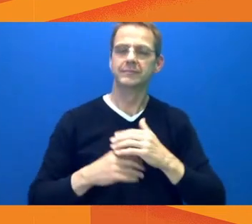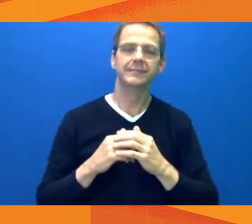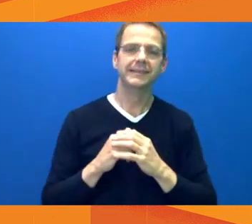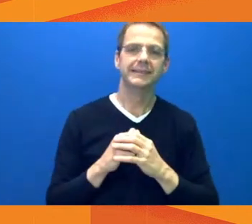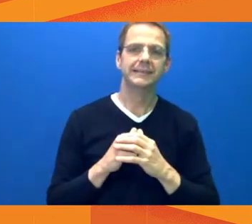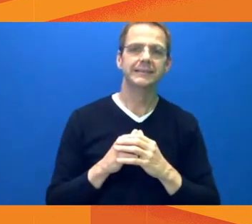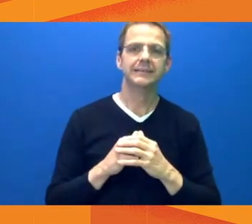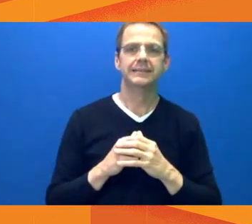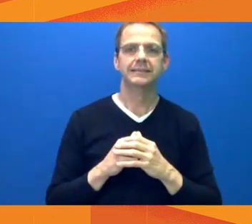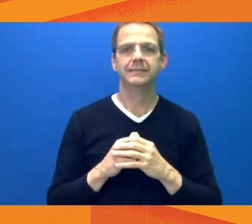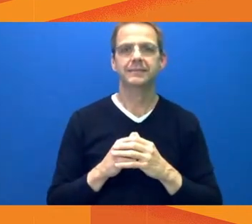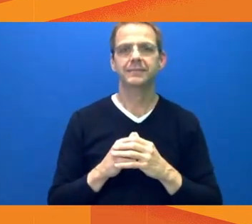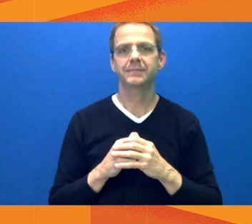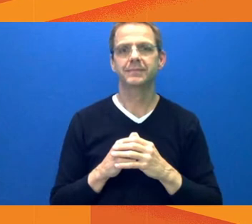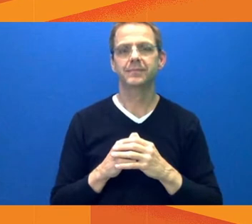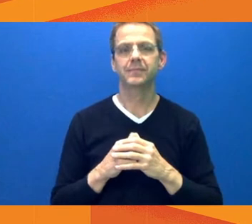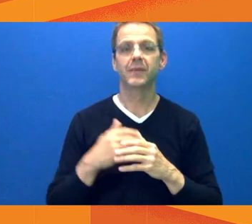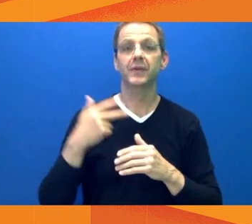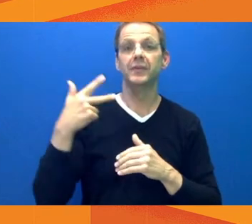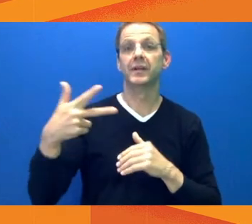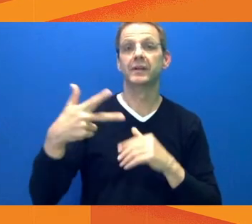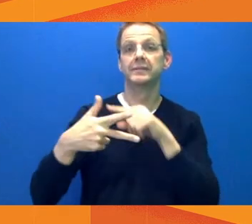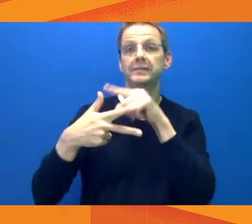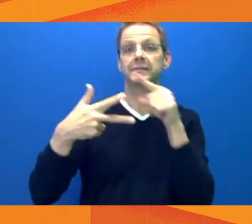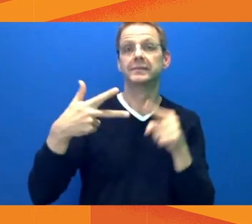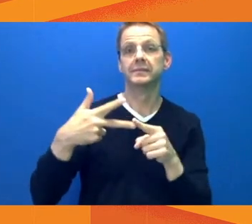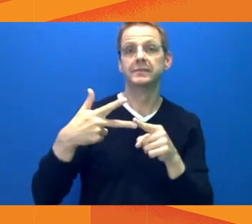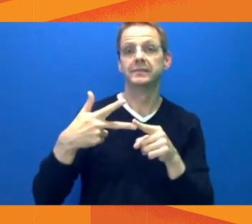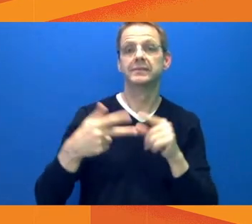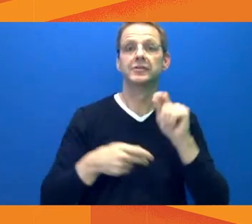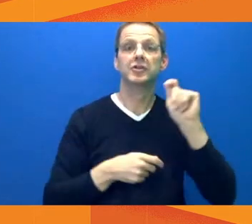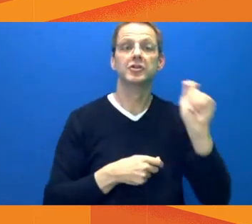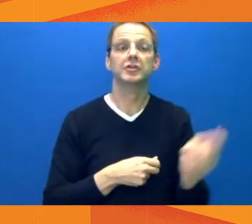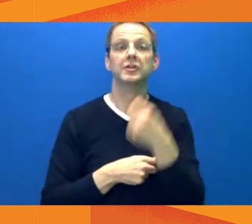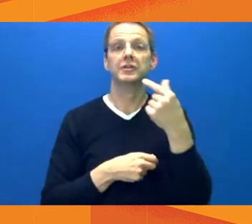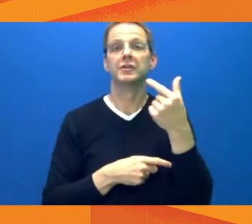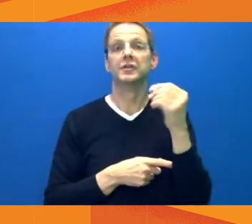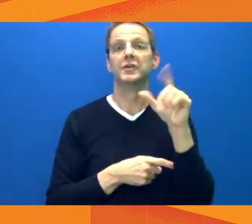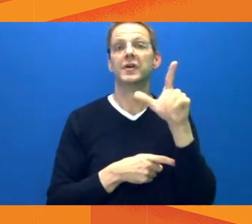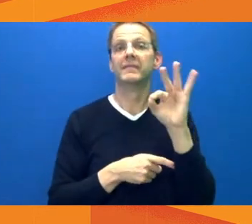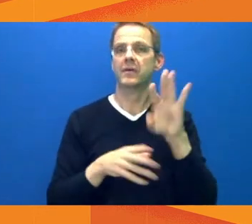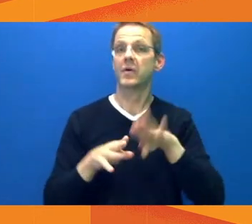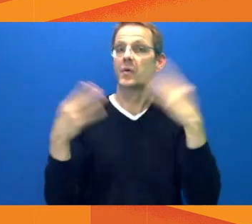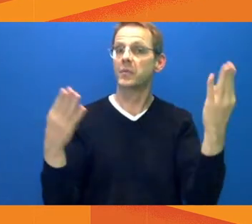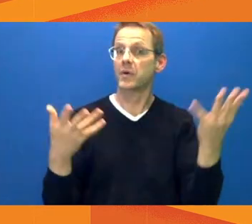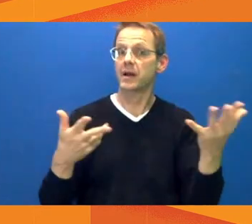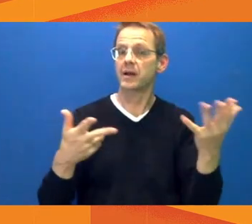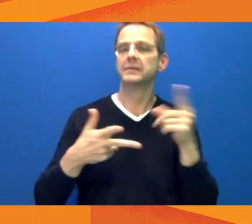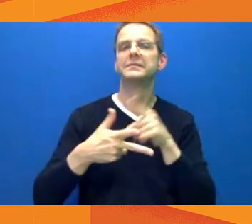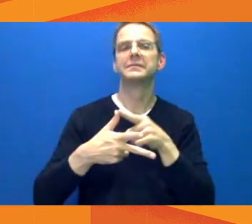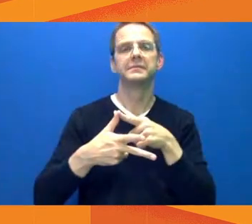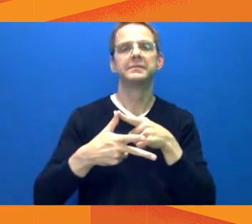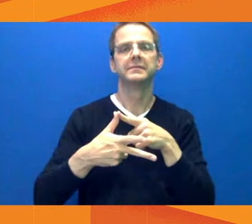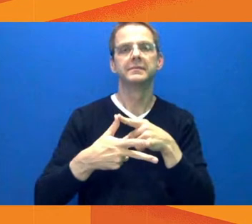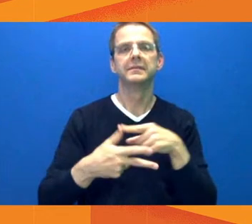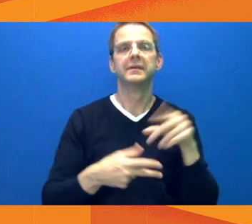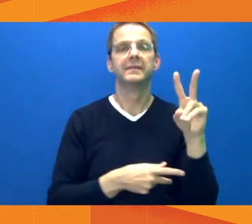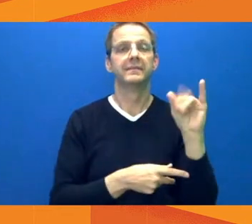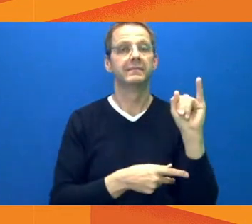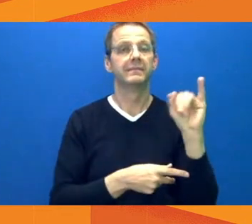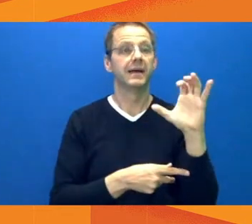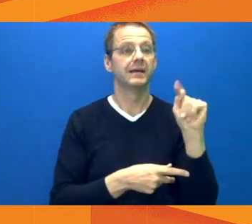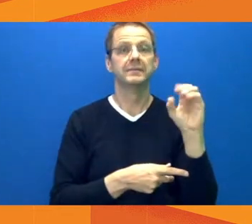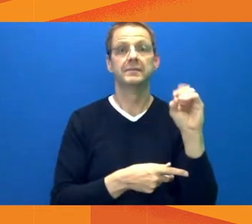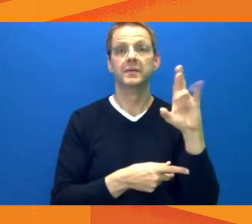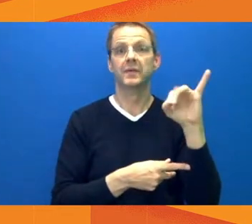some time and will continue virtually. Edmontonians can find the latest recreational programming information on the website